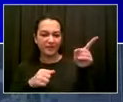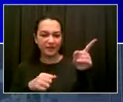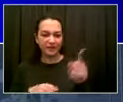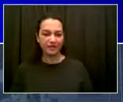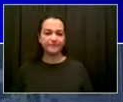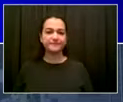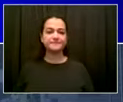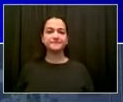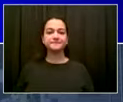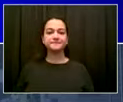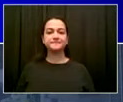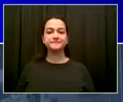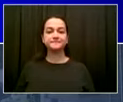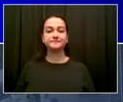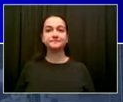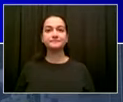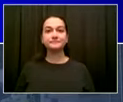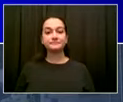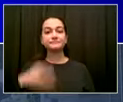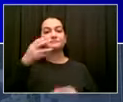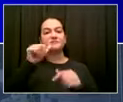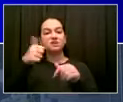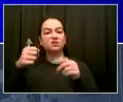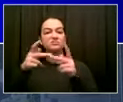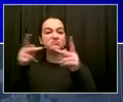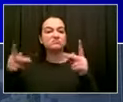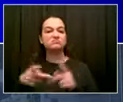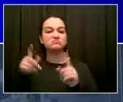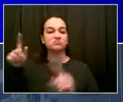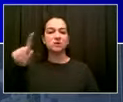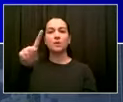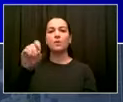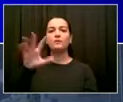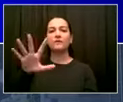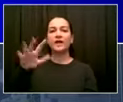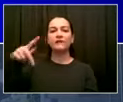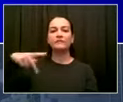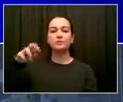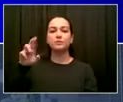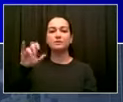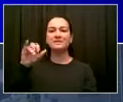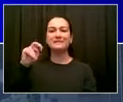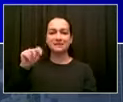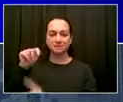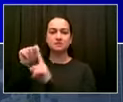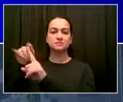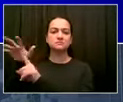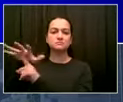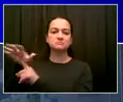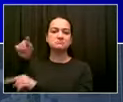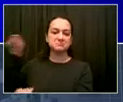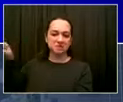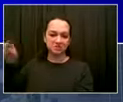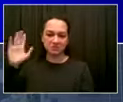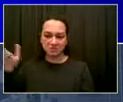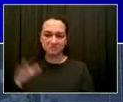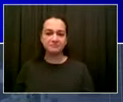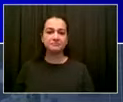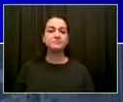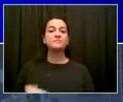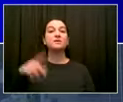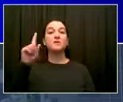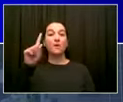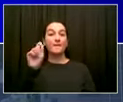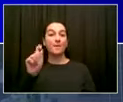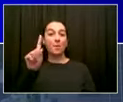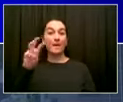crisis management system and apply it in southeast Queens and keep the community safe and help young people on the right path and help stop the